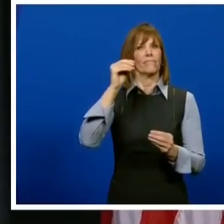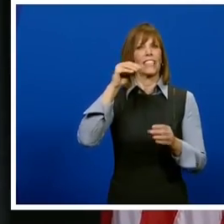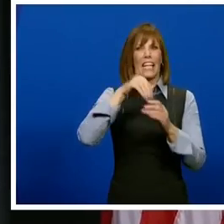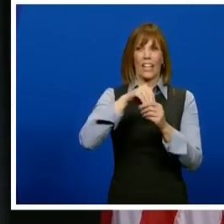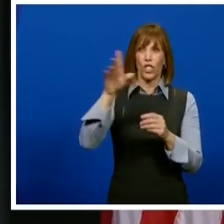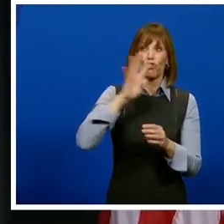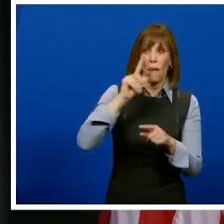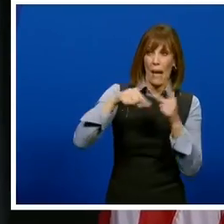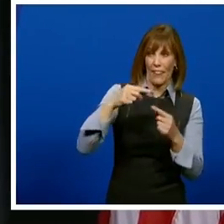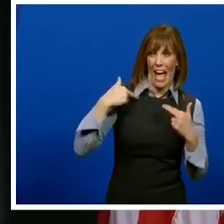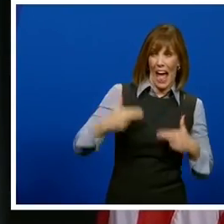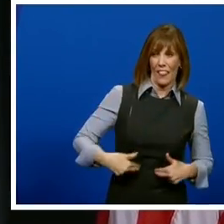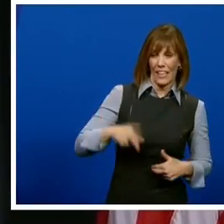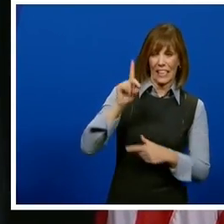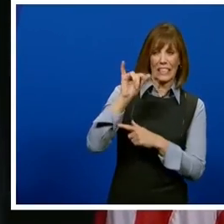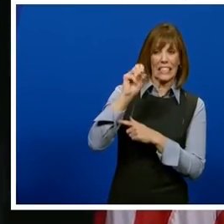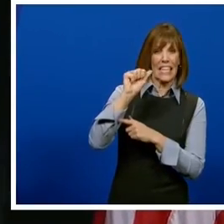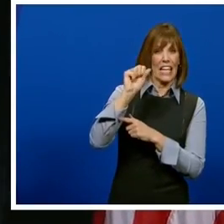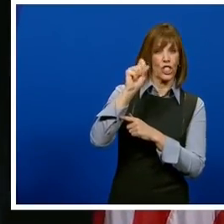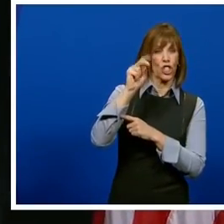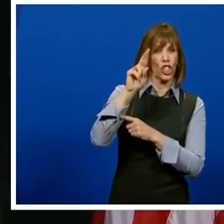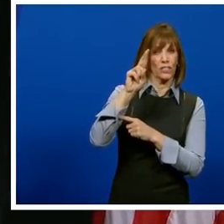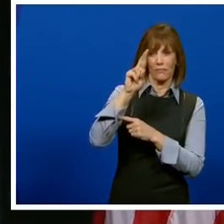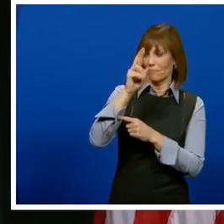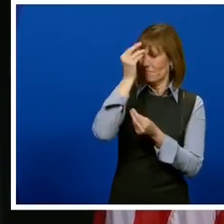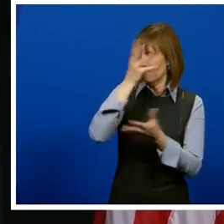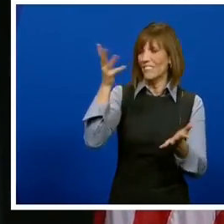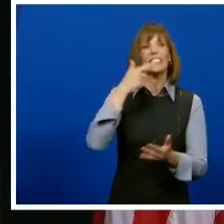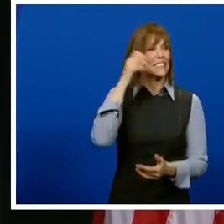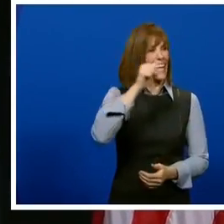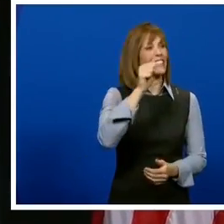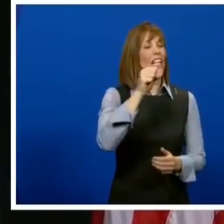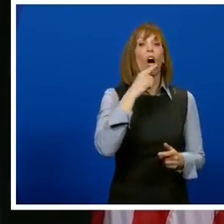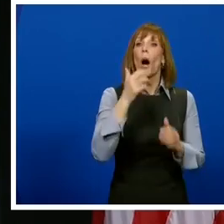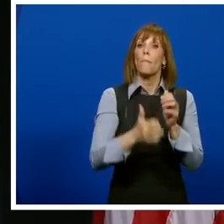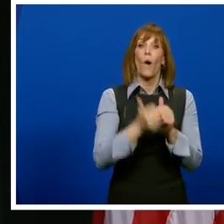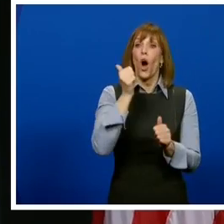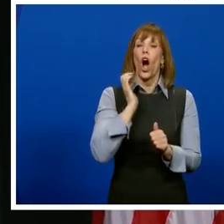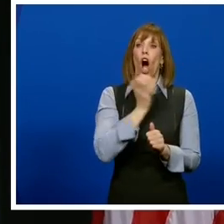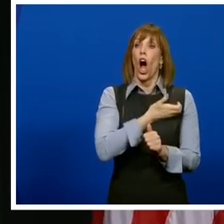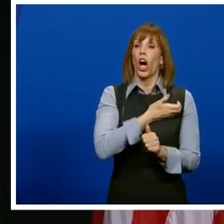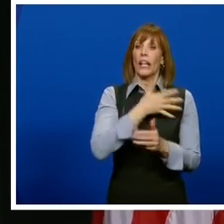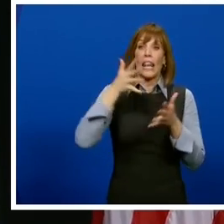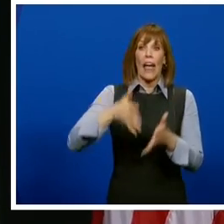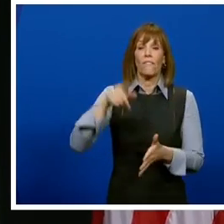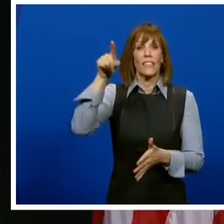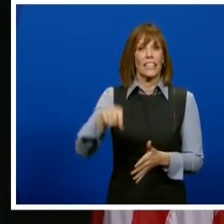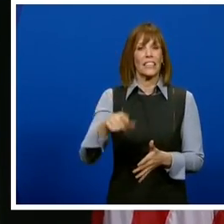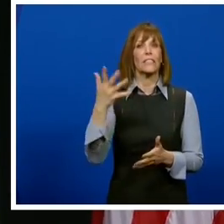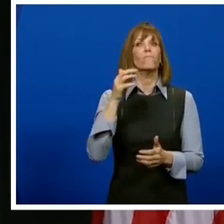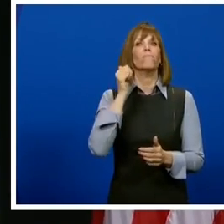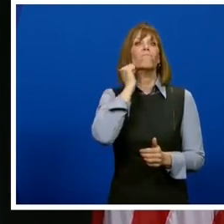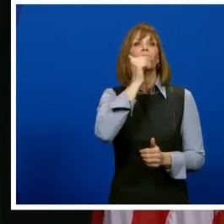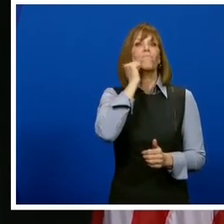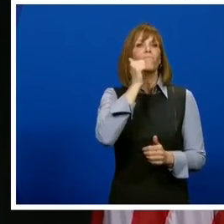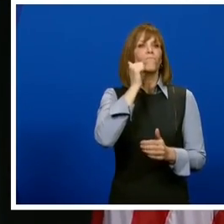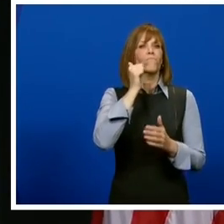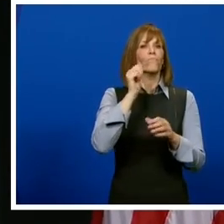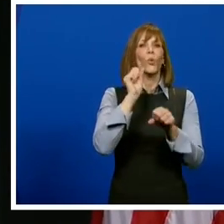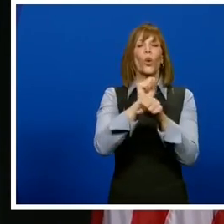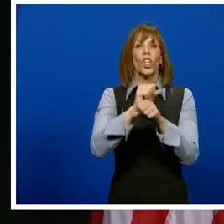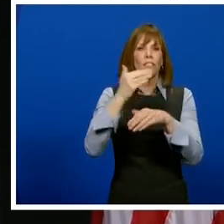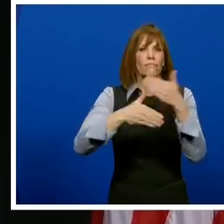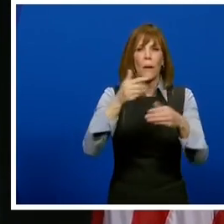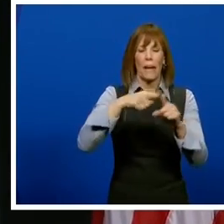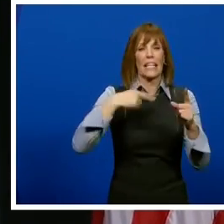you're talking about the health disaster declaration. Is that what you're talking about? Yeah. So mostly, Marcus, what's in there right now is regulatory relief that I think it's